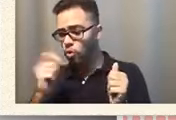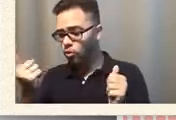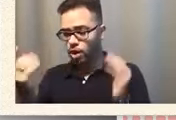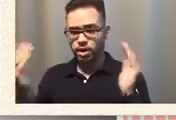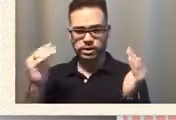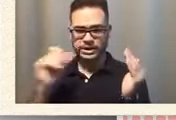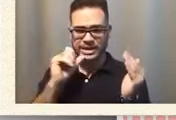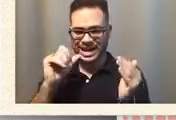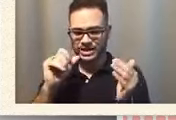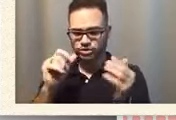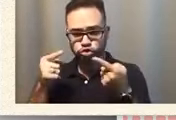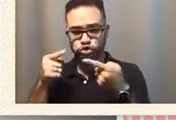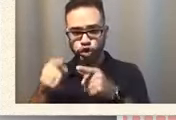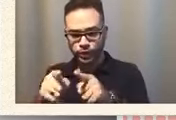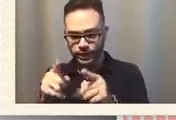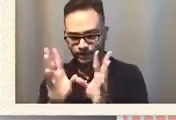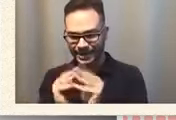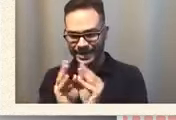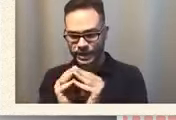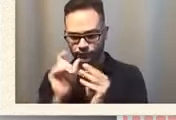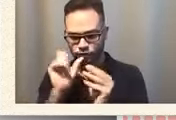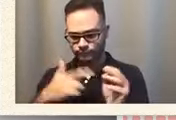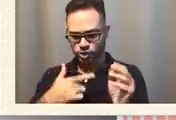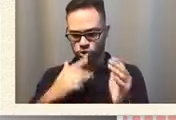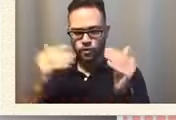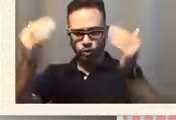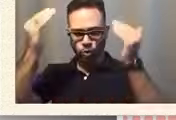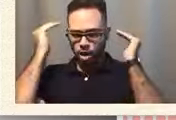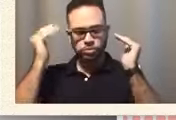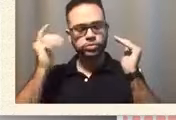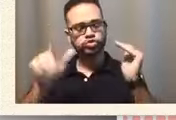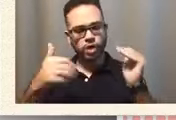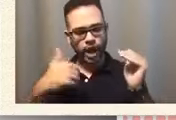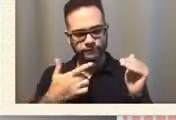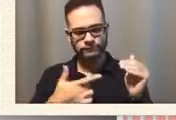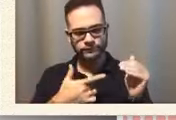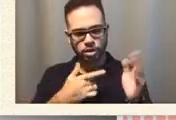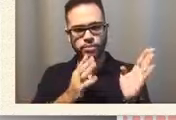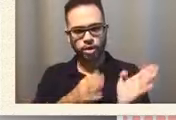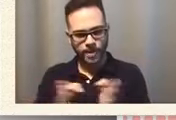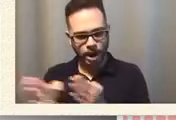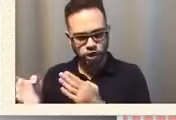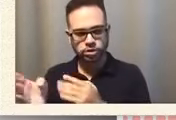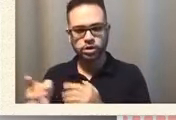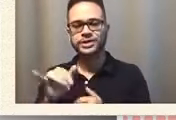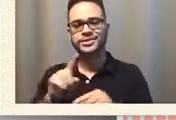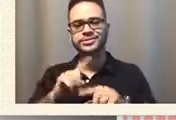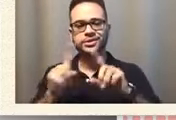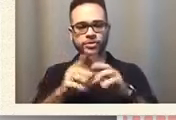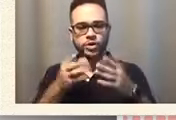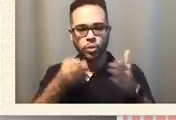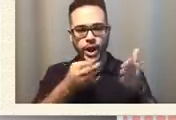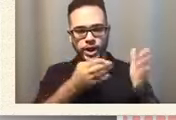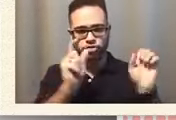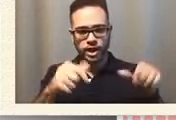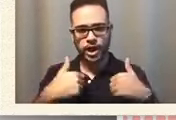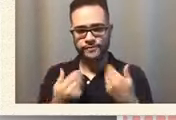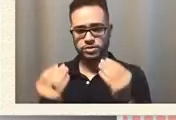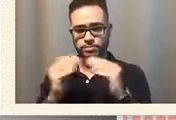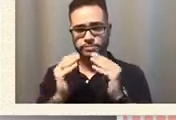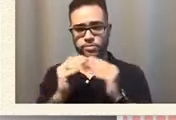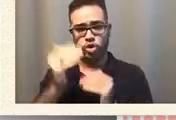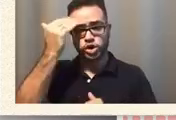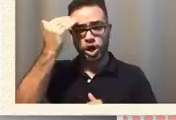an iep meeting so that you have preparation so those are some of the ways that you can get more knowledge you can see what they